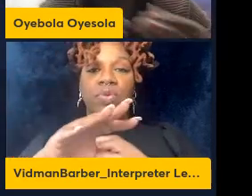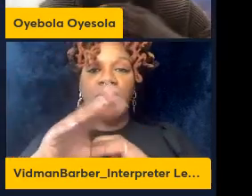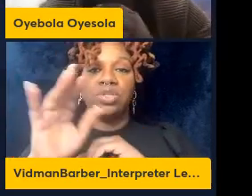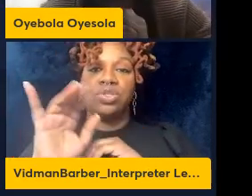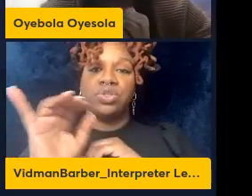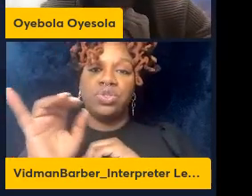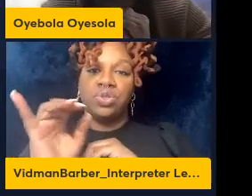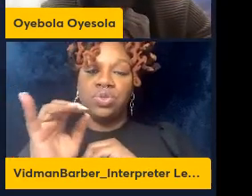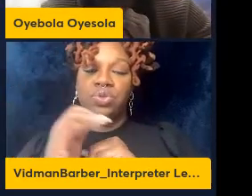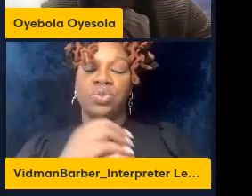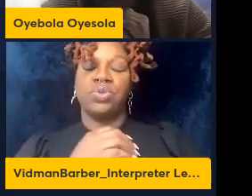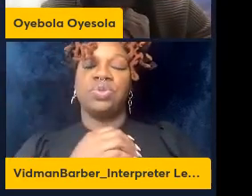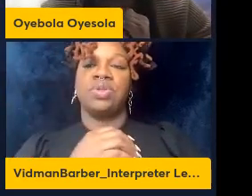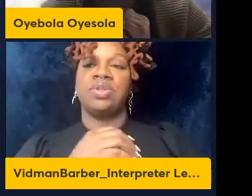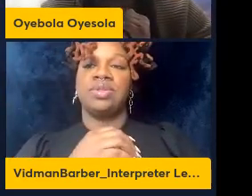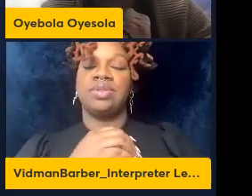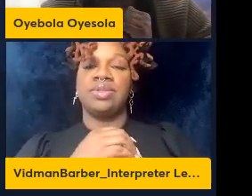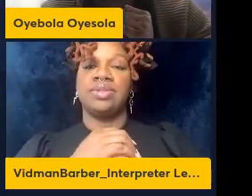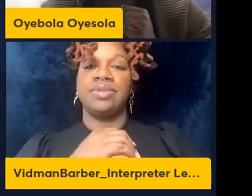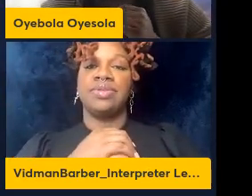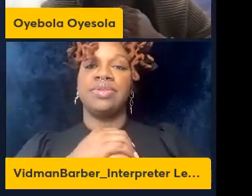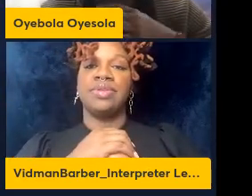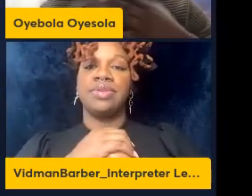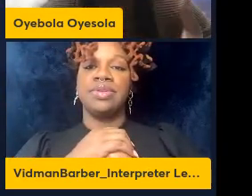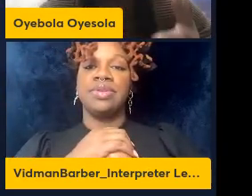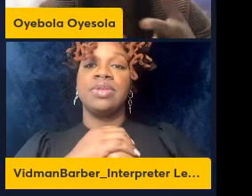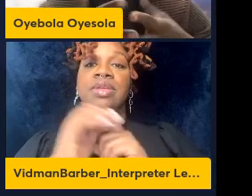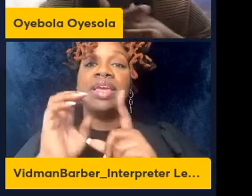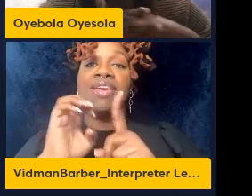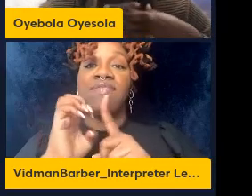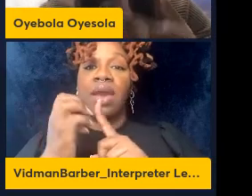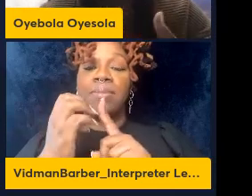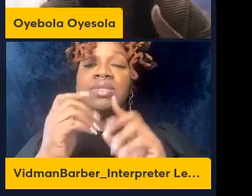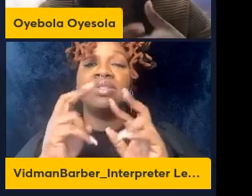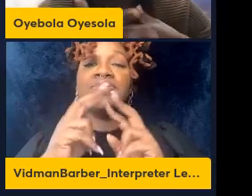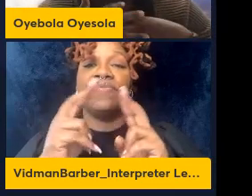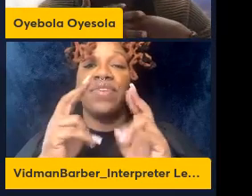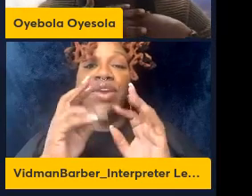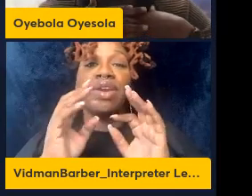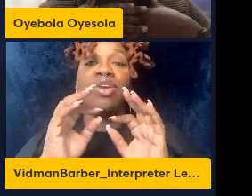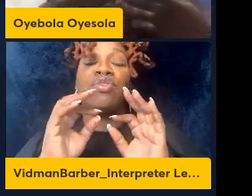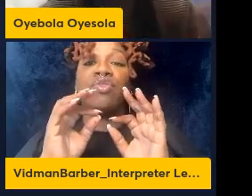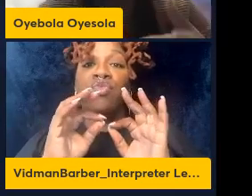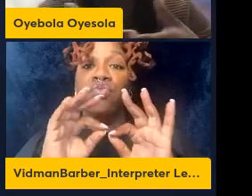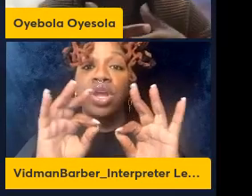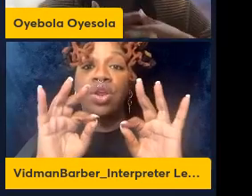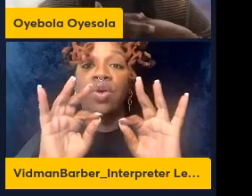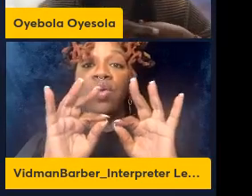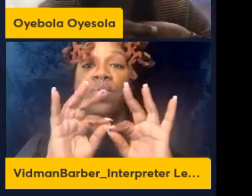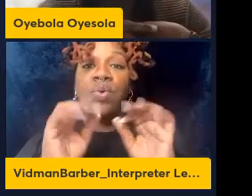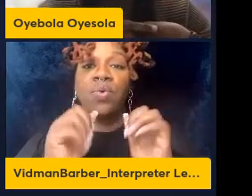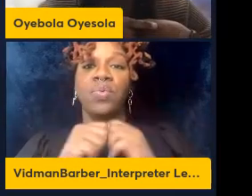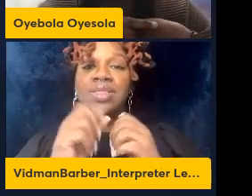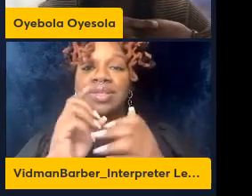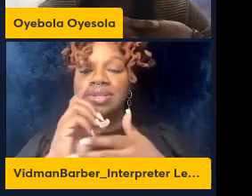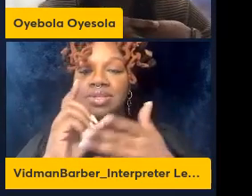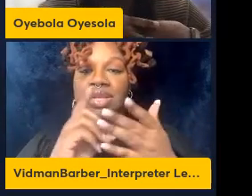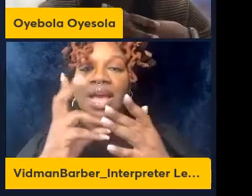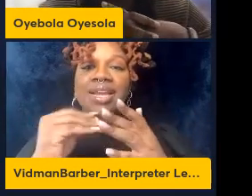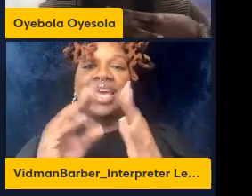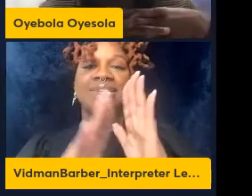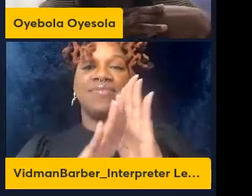host genetic factors and environment is really critical will be critical in the design and development of